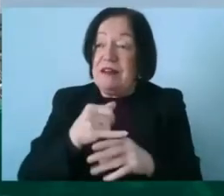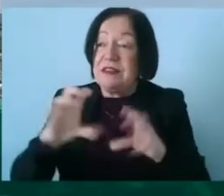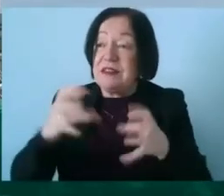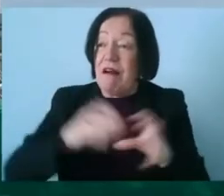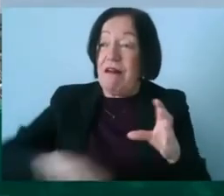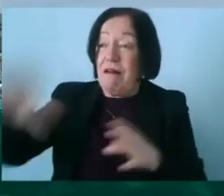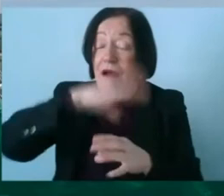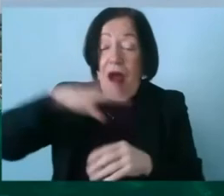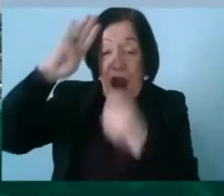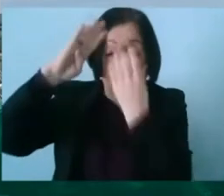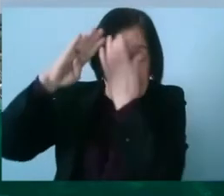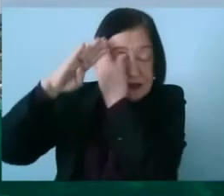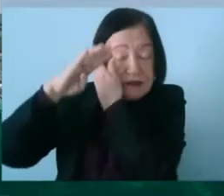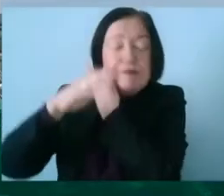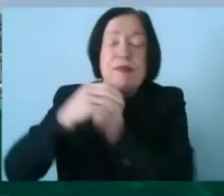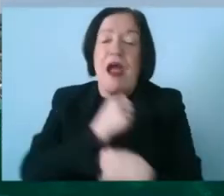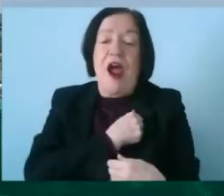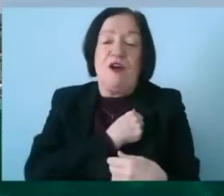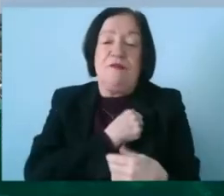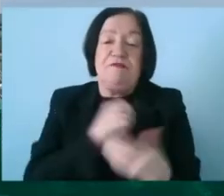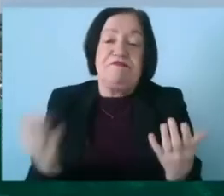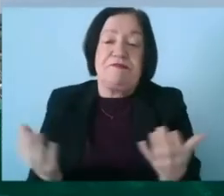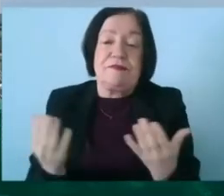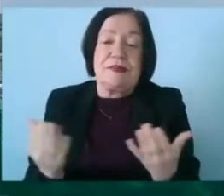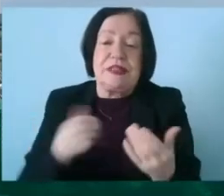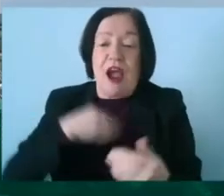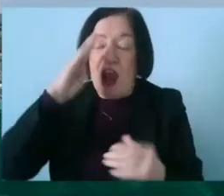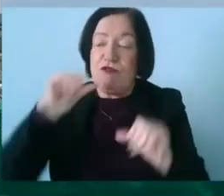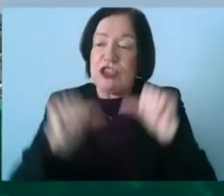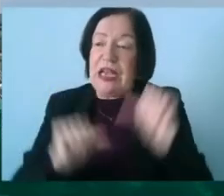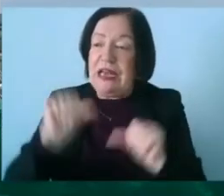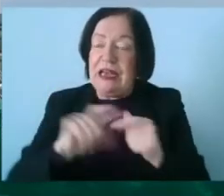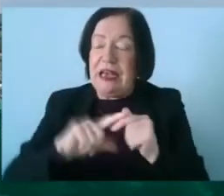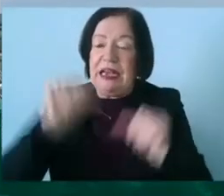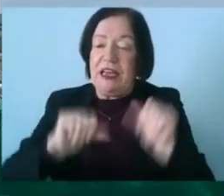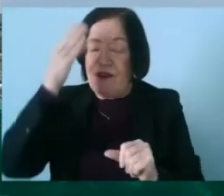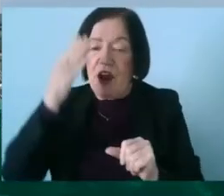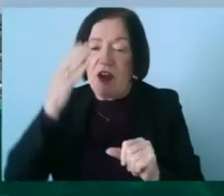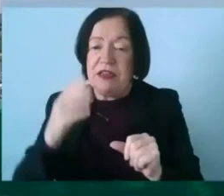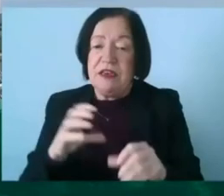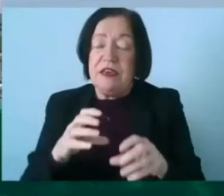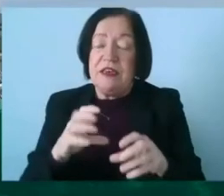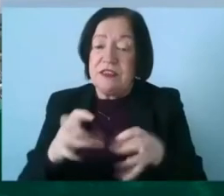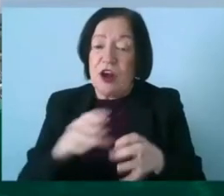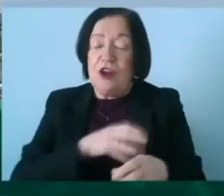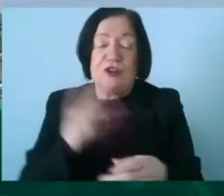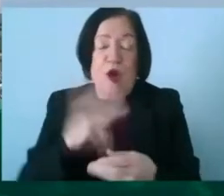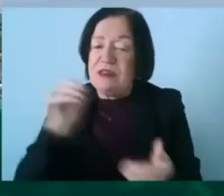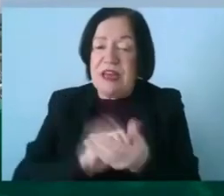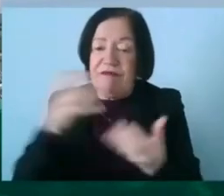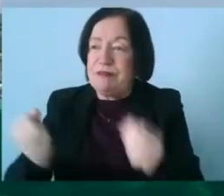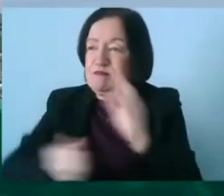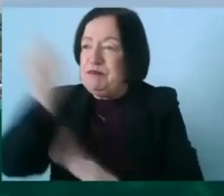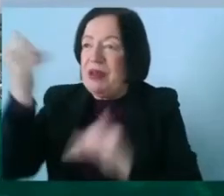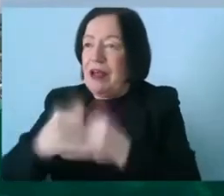um our our you know irish league and league of iron and soccer clubs do not have facilities like we have uh